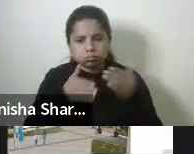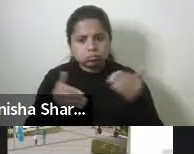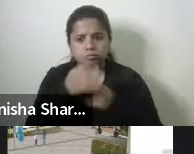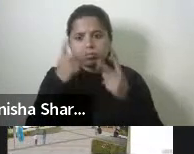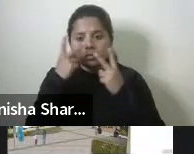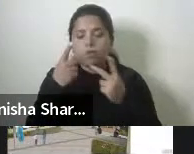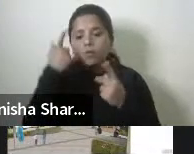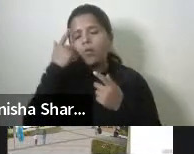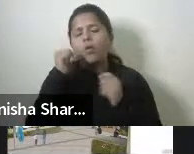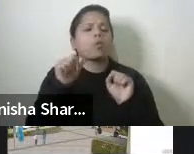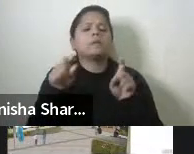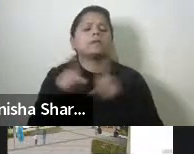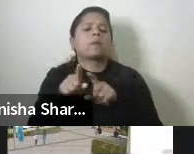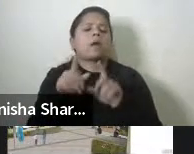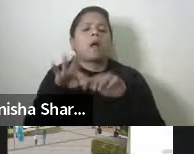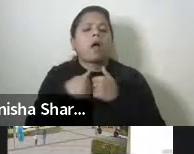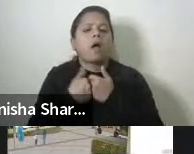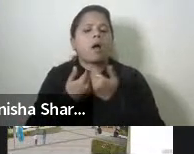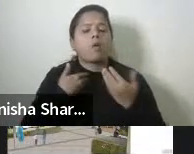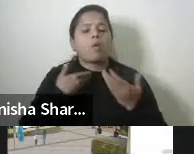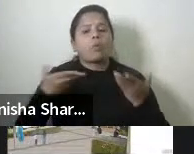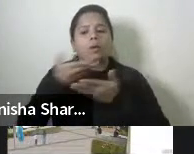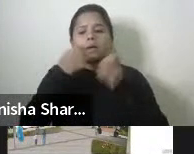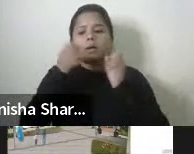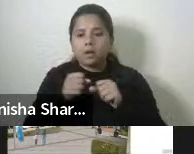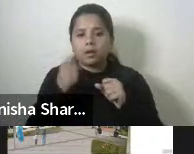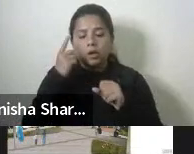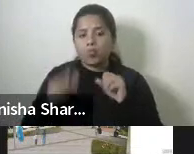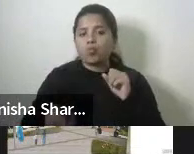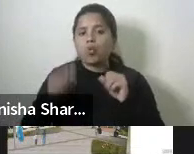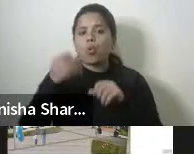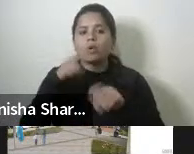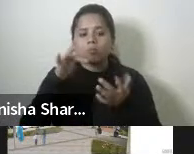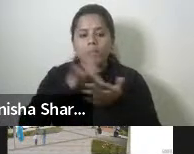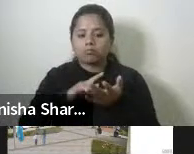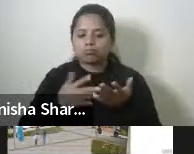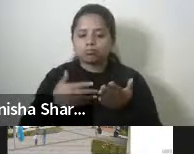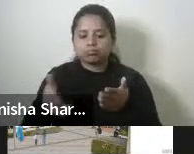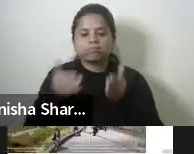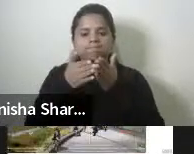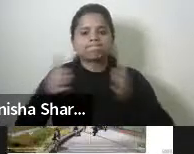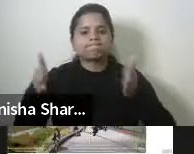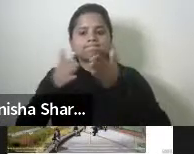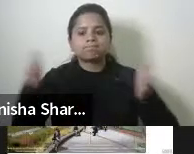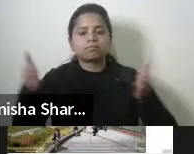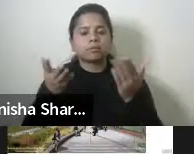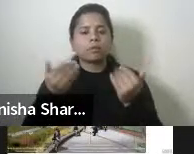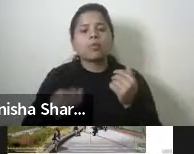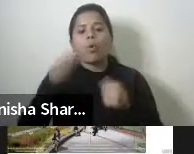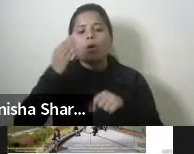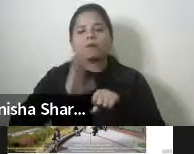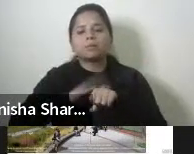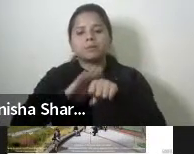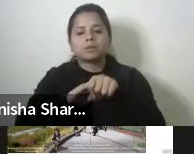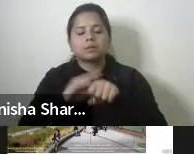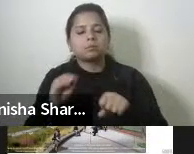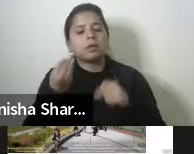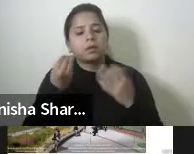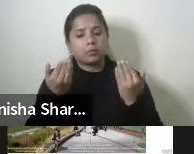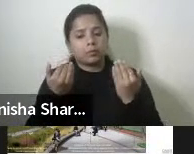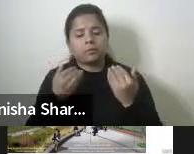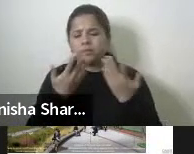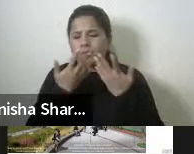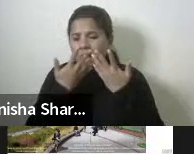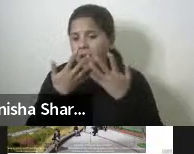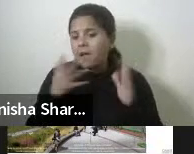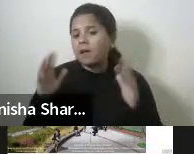you know, uh, how we can carve out more space for, uh, creating that experience. So whatever the, you know,